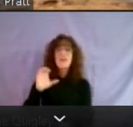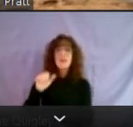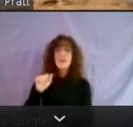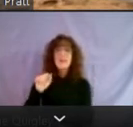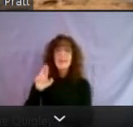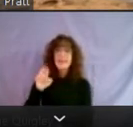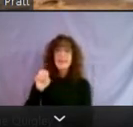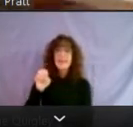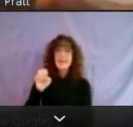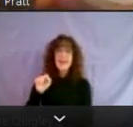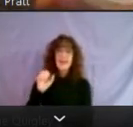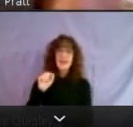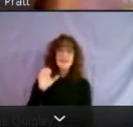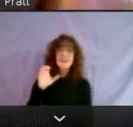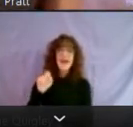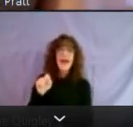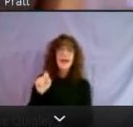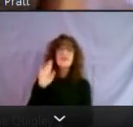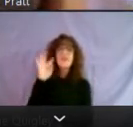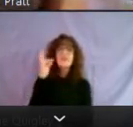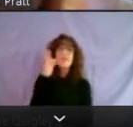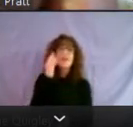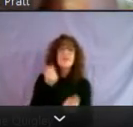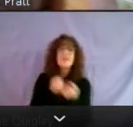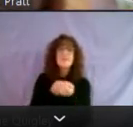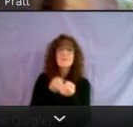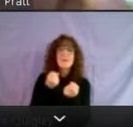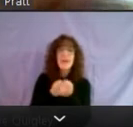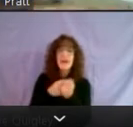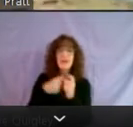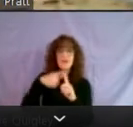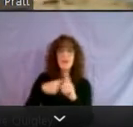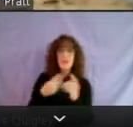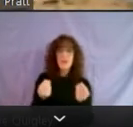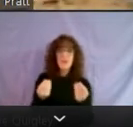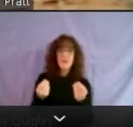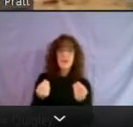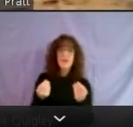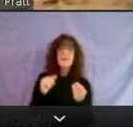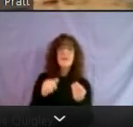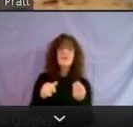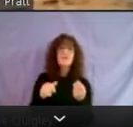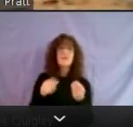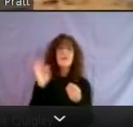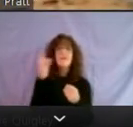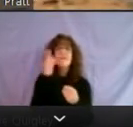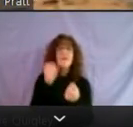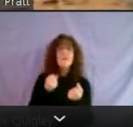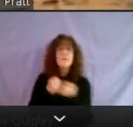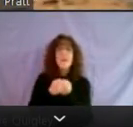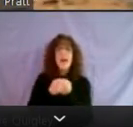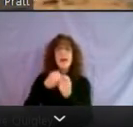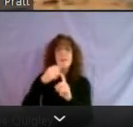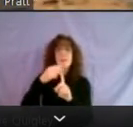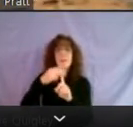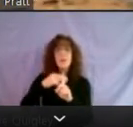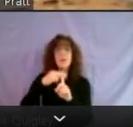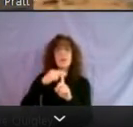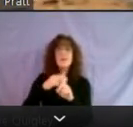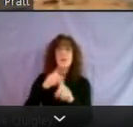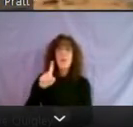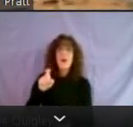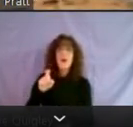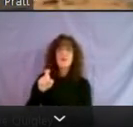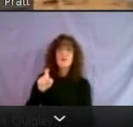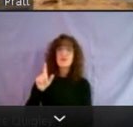Uh, so for federally subsidized rental properties and those with federally backed mortgages, there's a 120 day